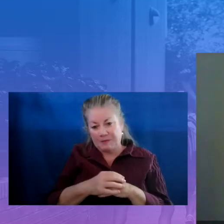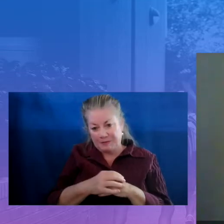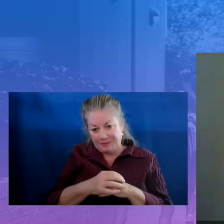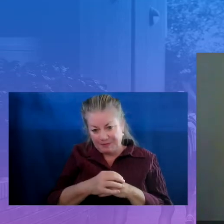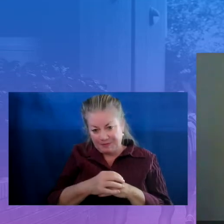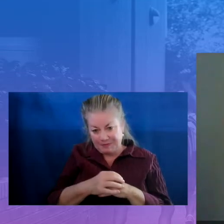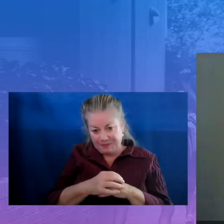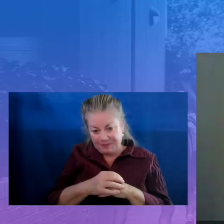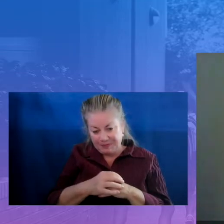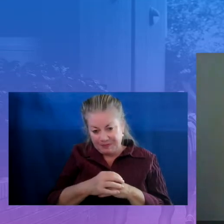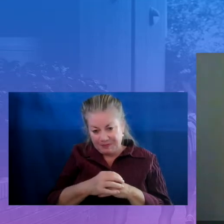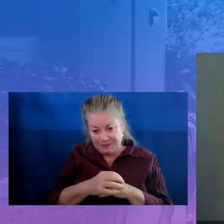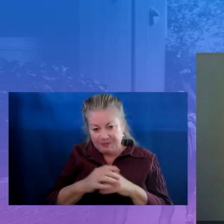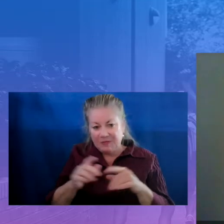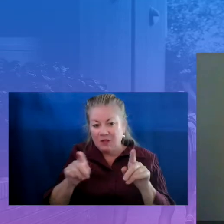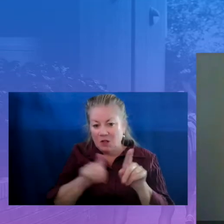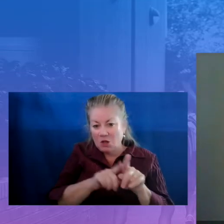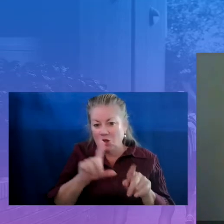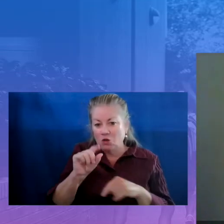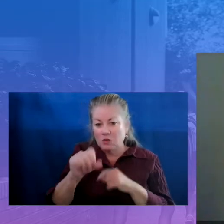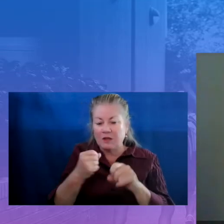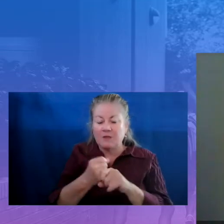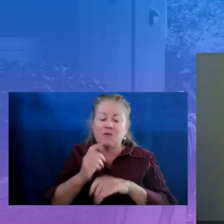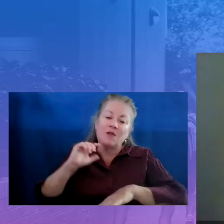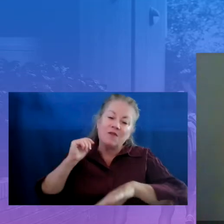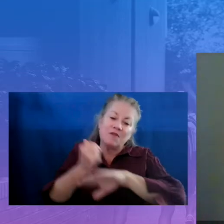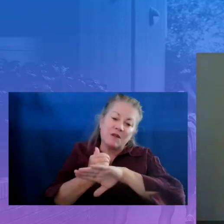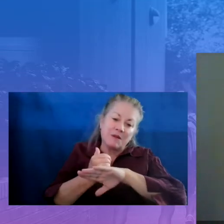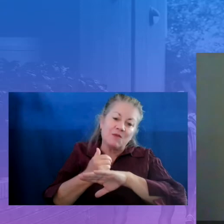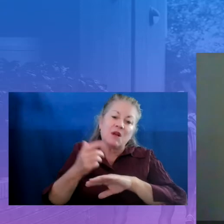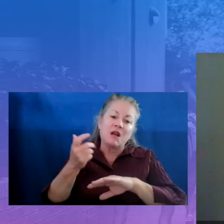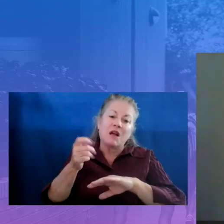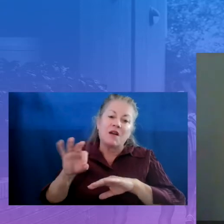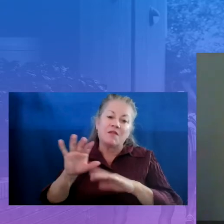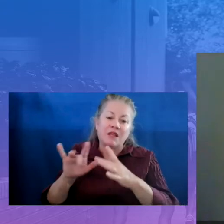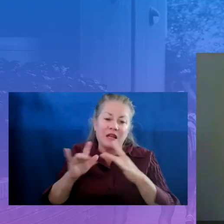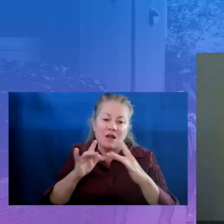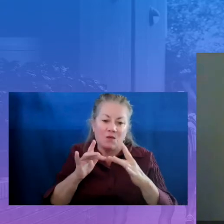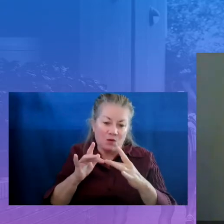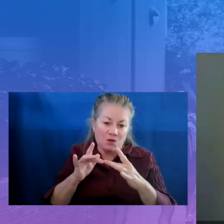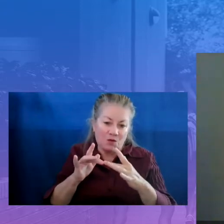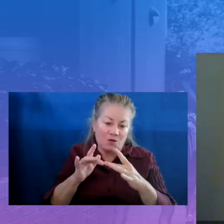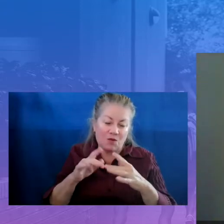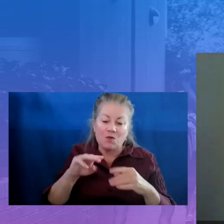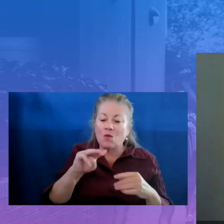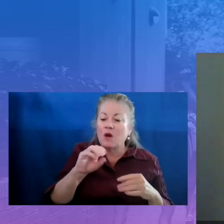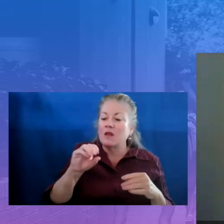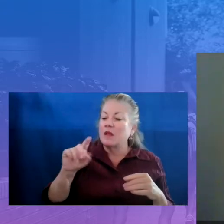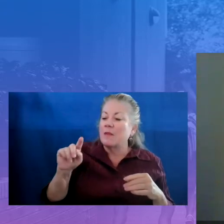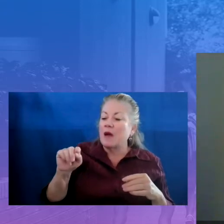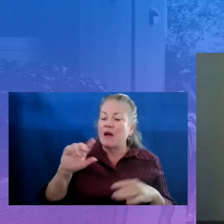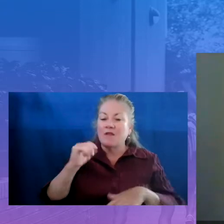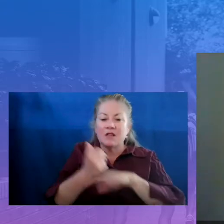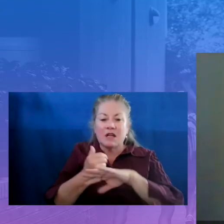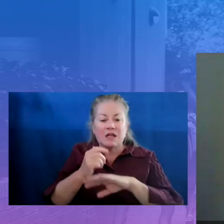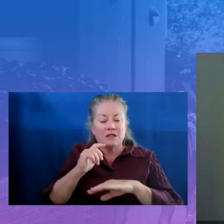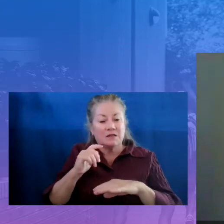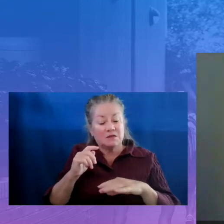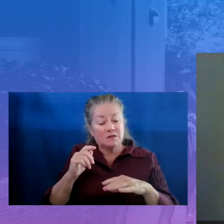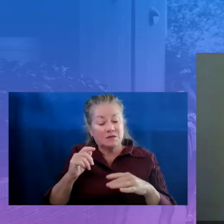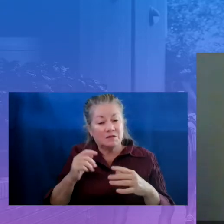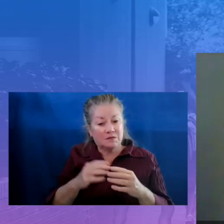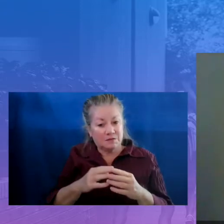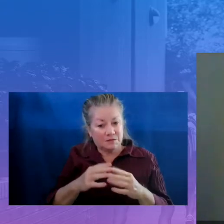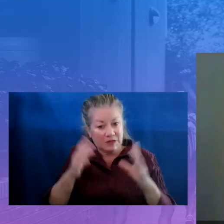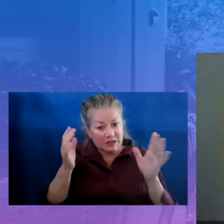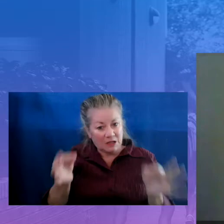Education is a founding member of the network. And when the Mott Foundation decided to establish the networks, the South Carolina Department